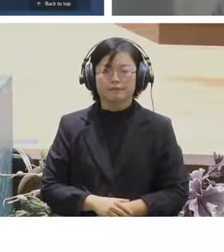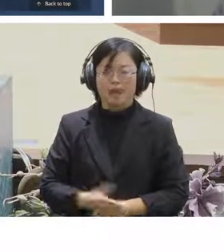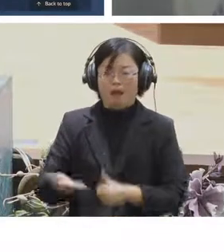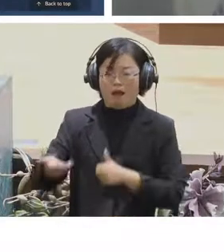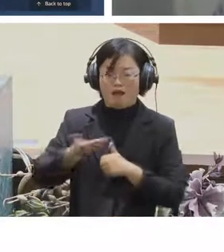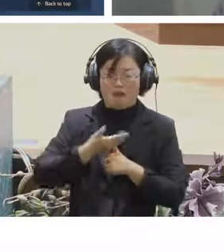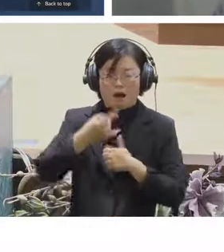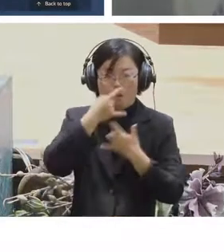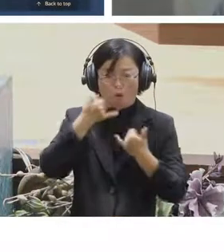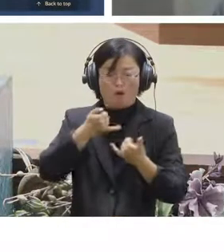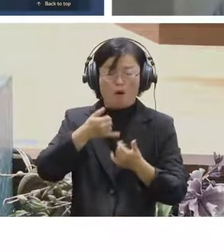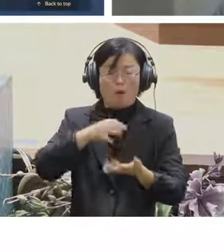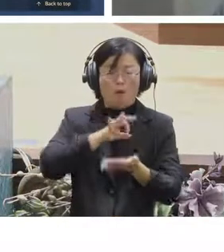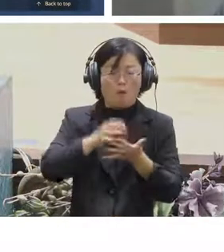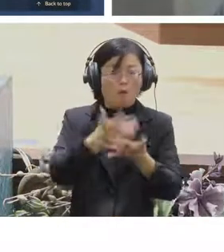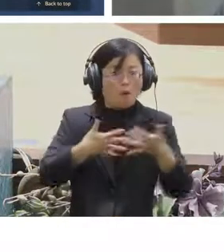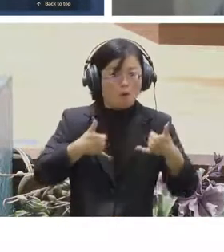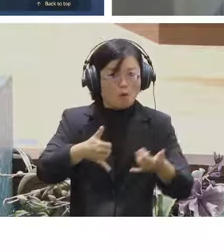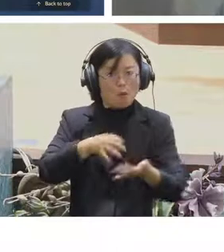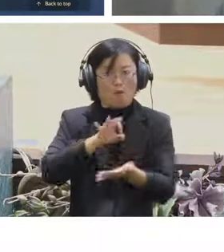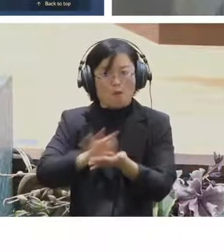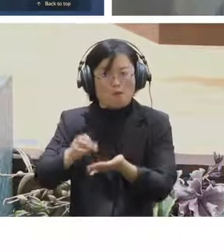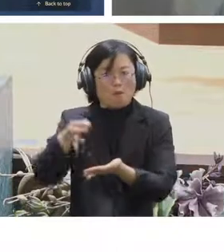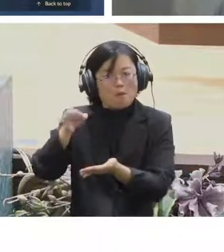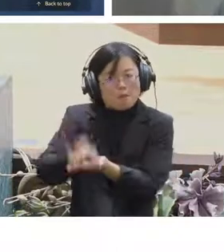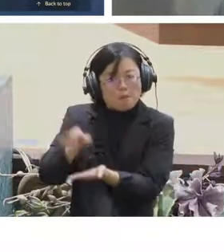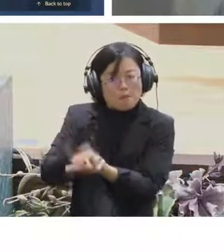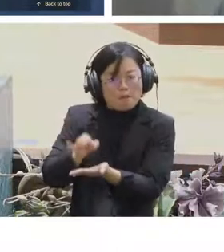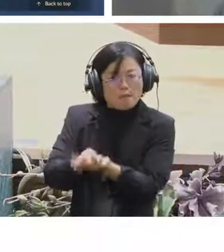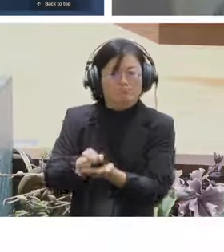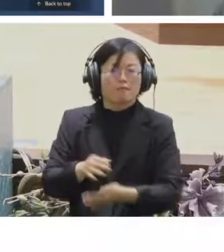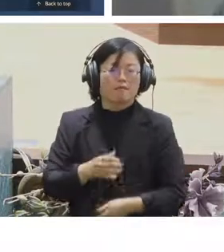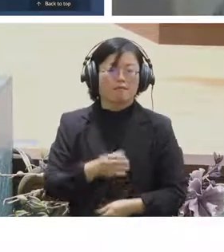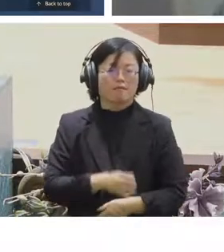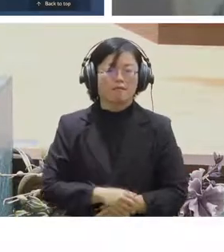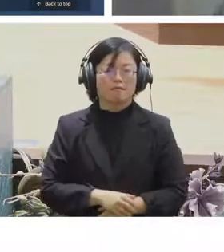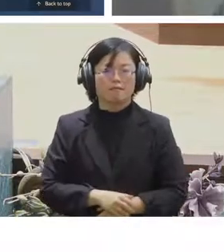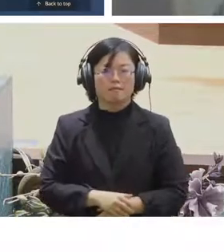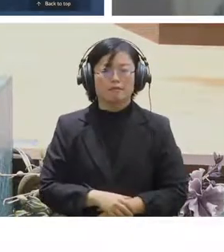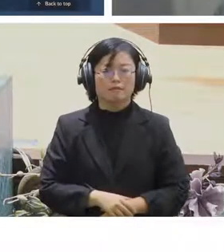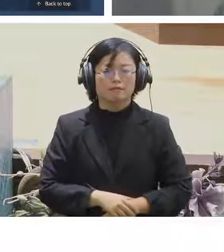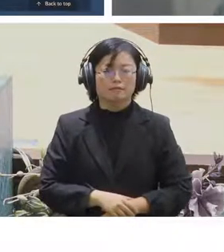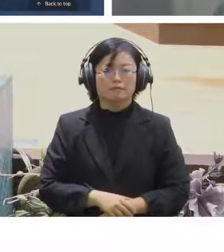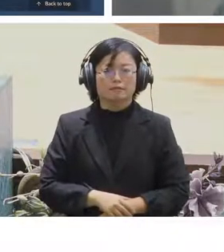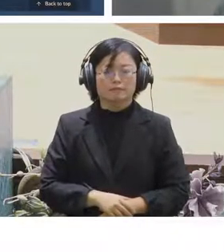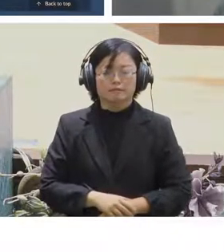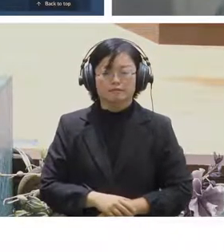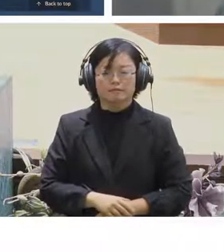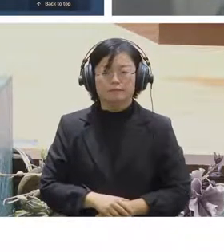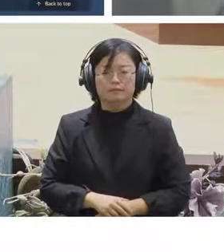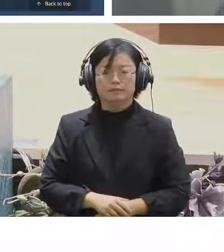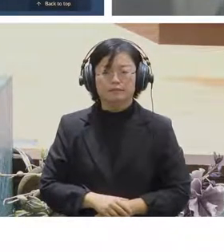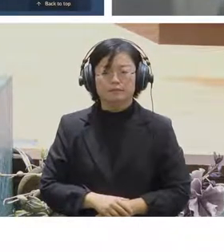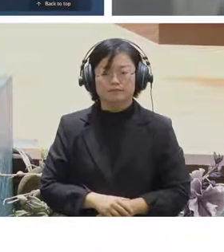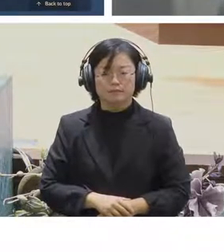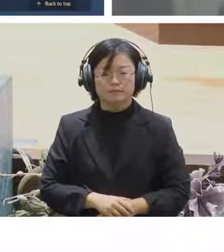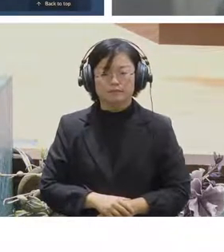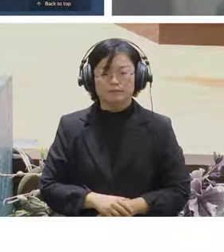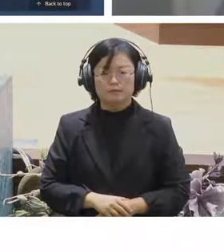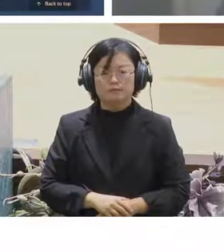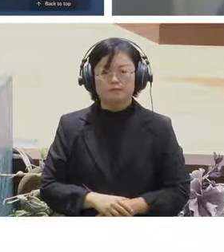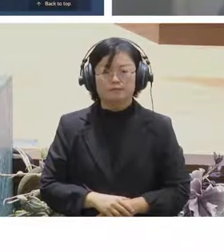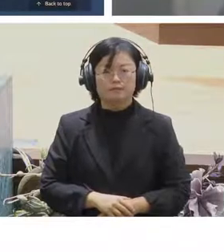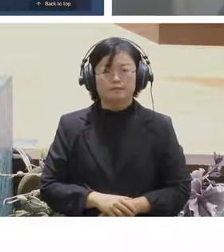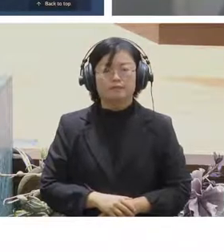well yeah I have actually